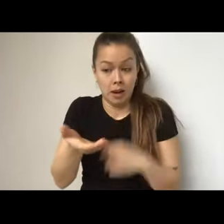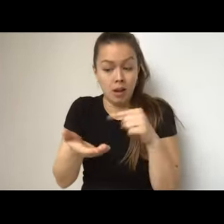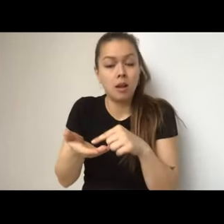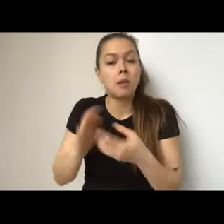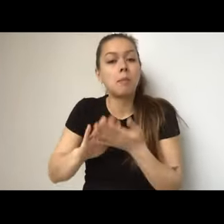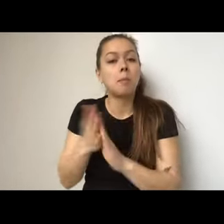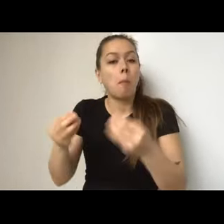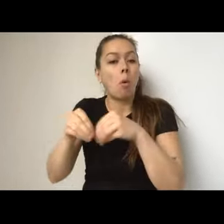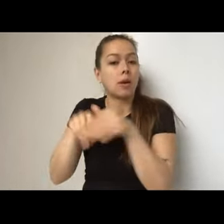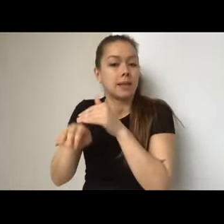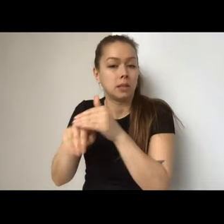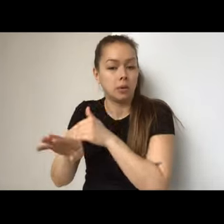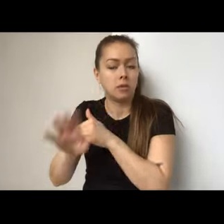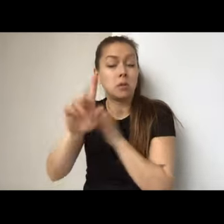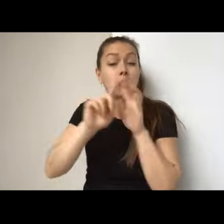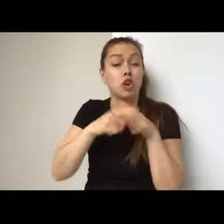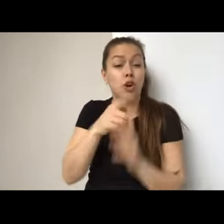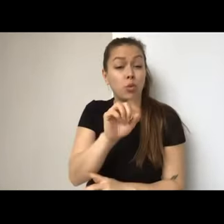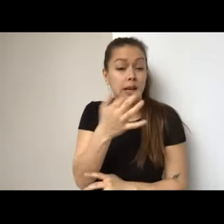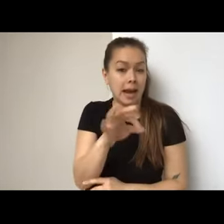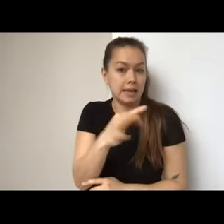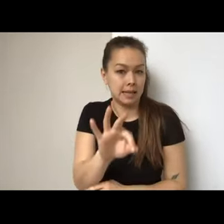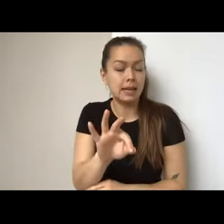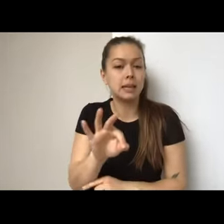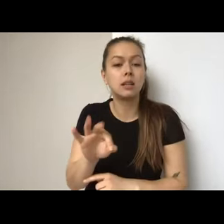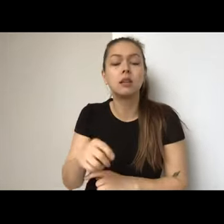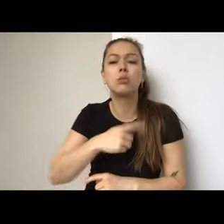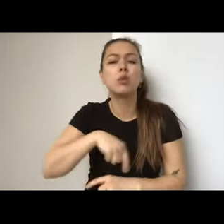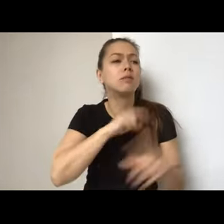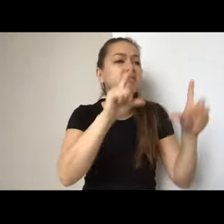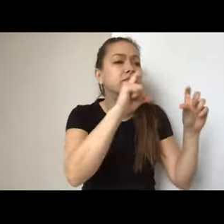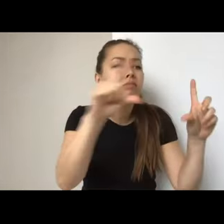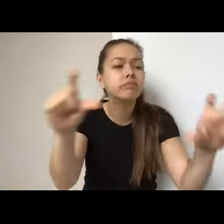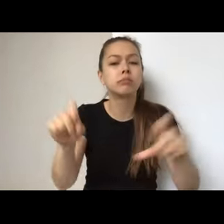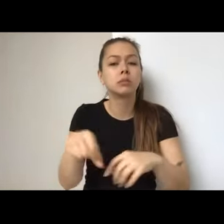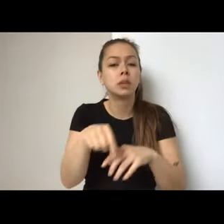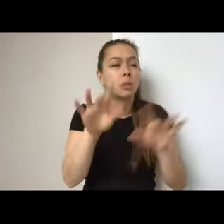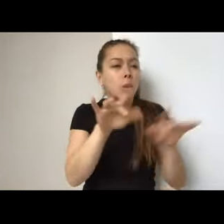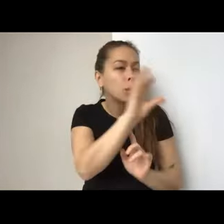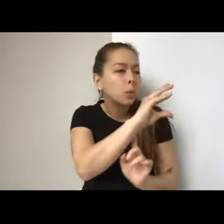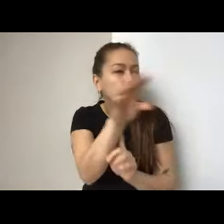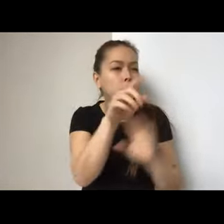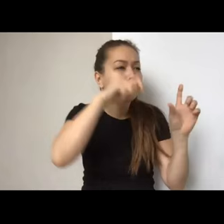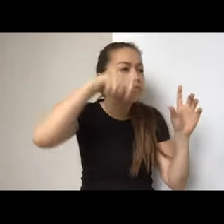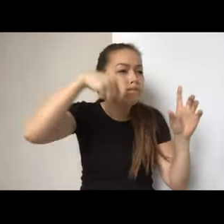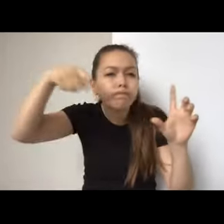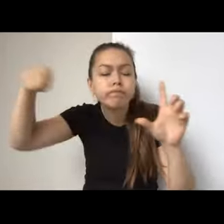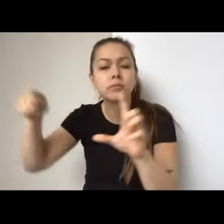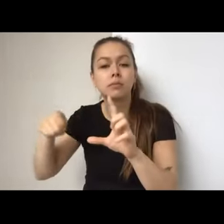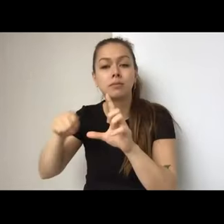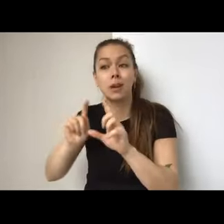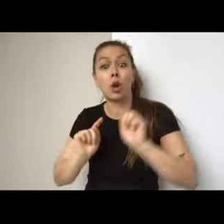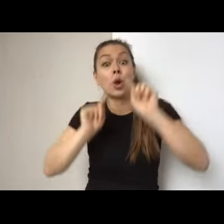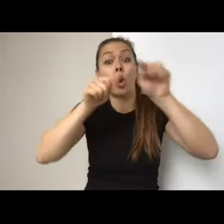2019, we, was really, we have a run and gun style. We do photography and cinematography, uh, and we would just go out into the community, you know, connect with